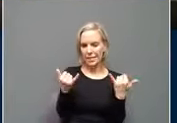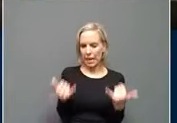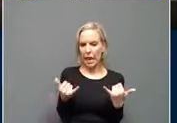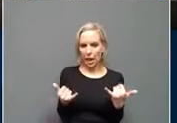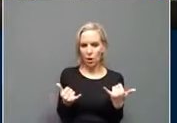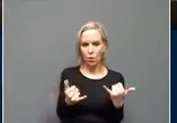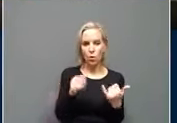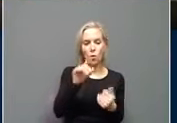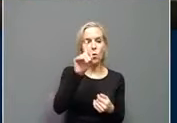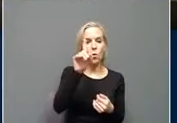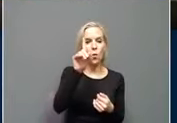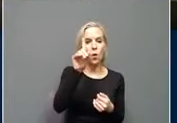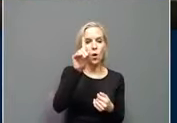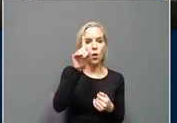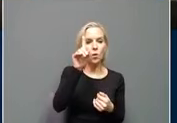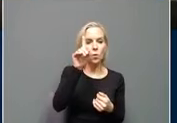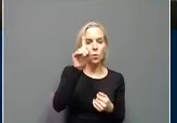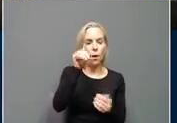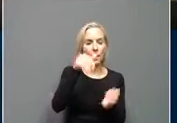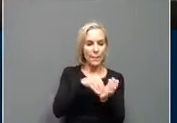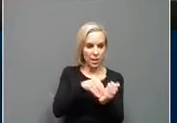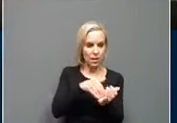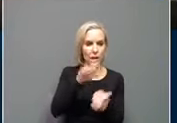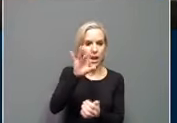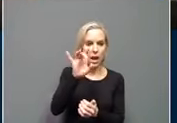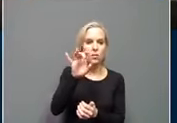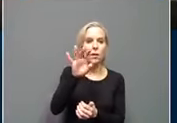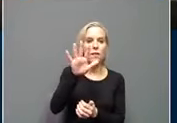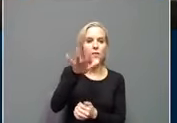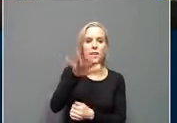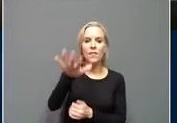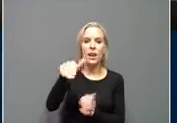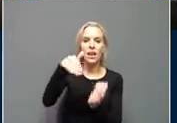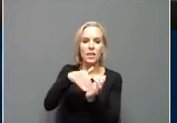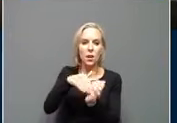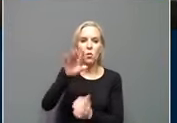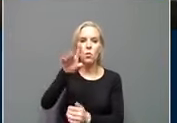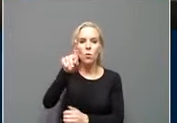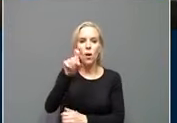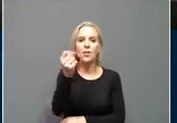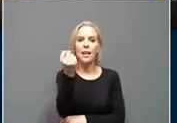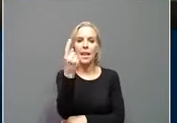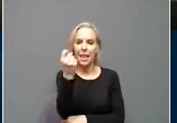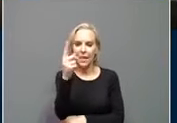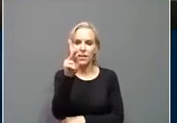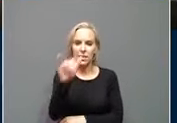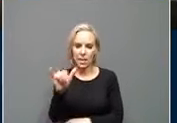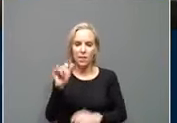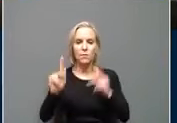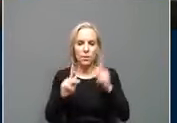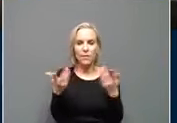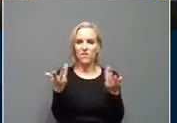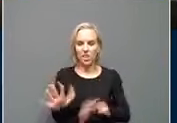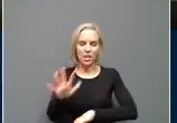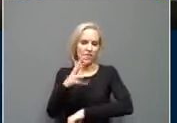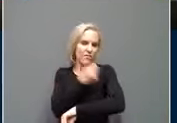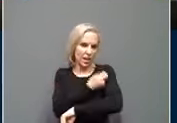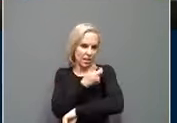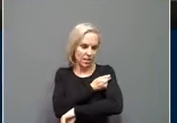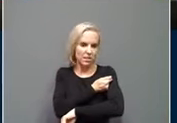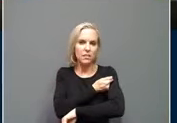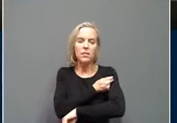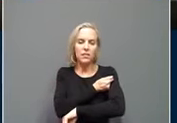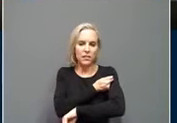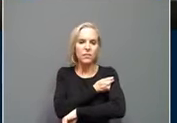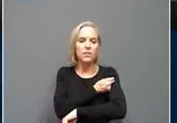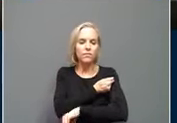,855,111 Kentuckians have now been vaccinated against COVID